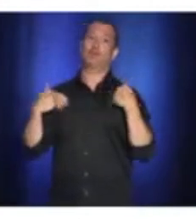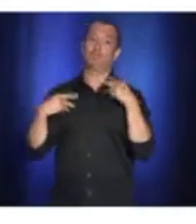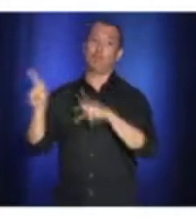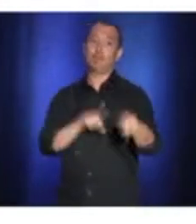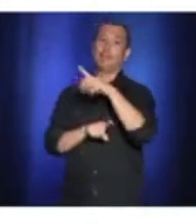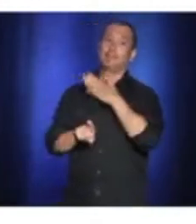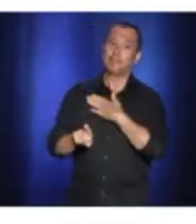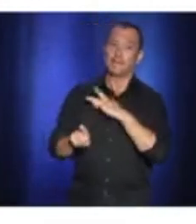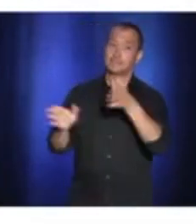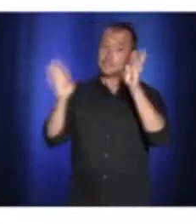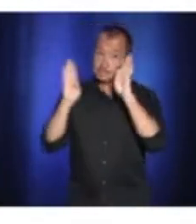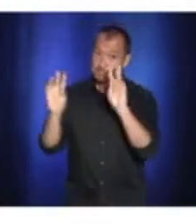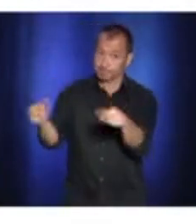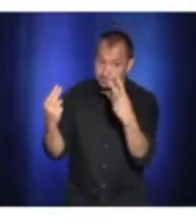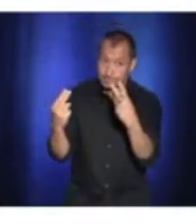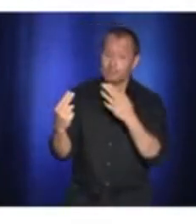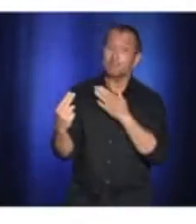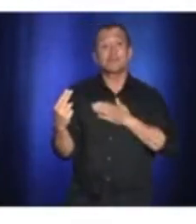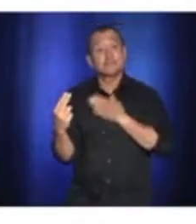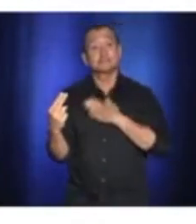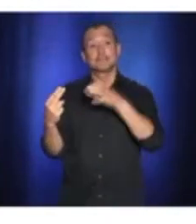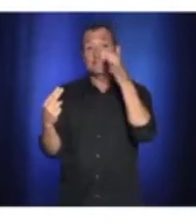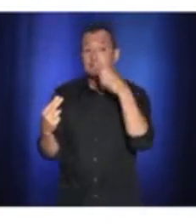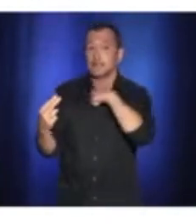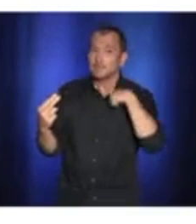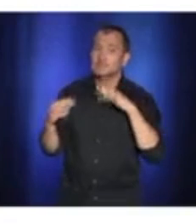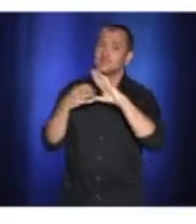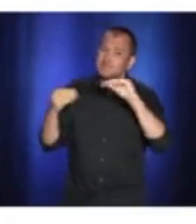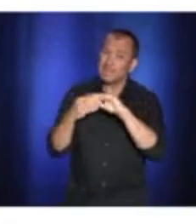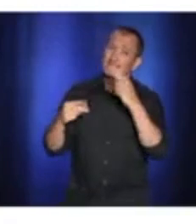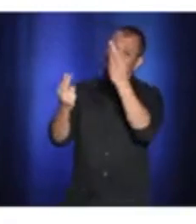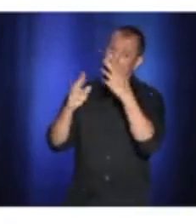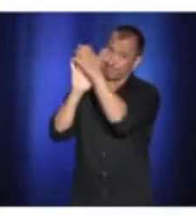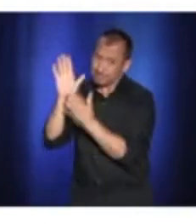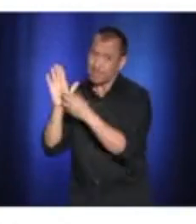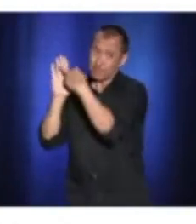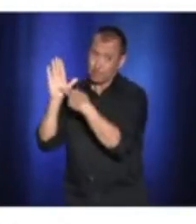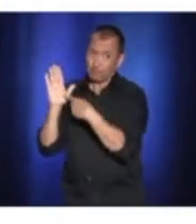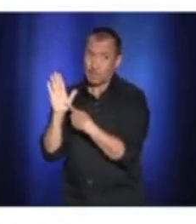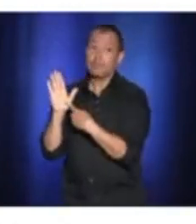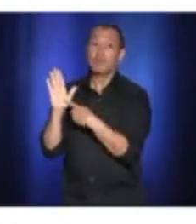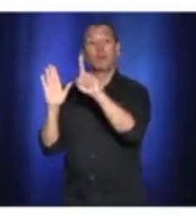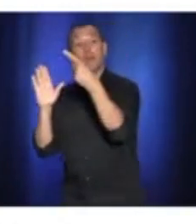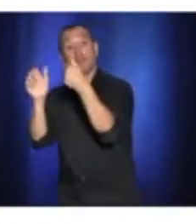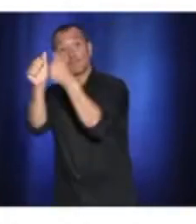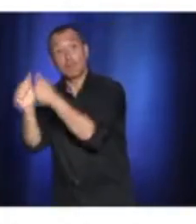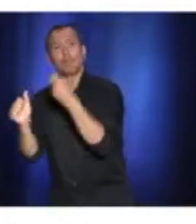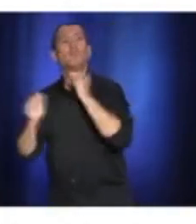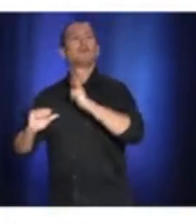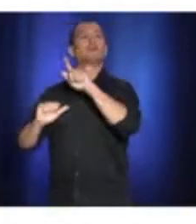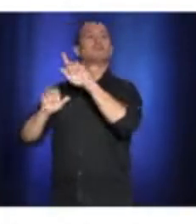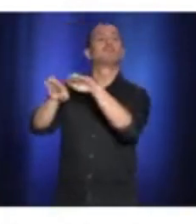help us, help you, and respect the rules and try and getting people around you to do so too. And regarding